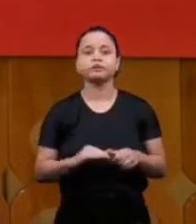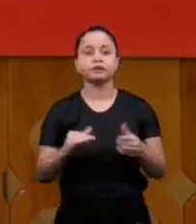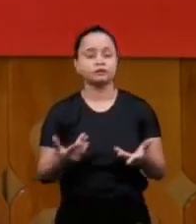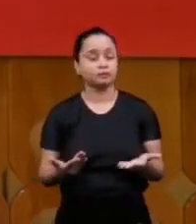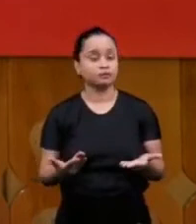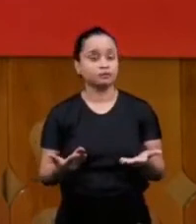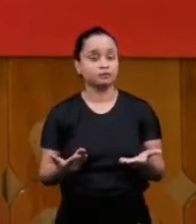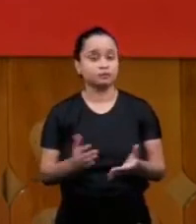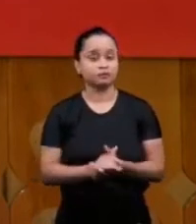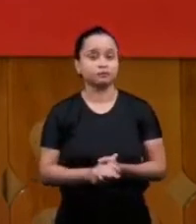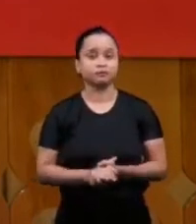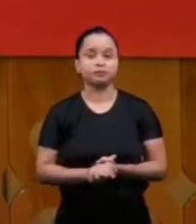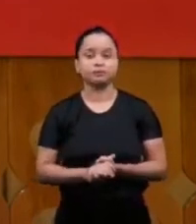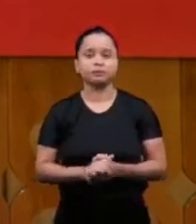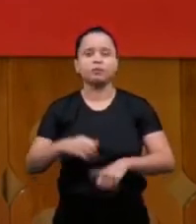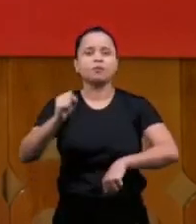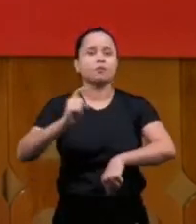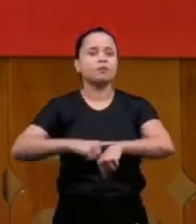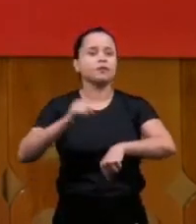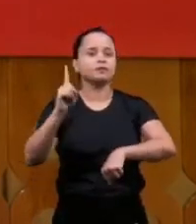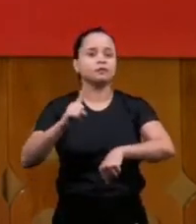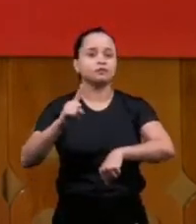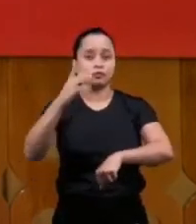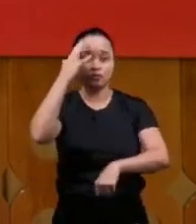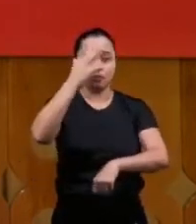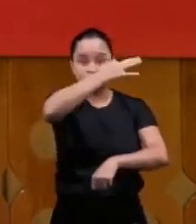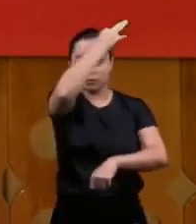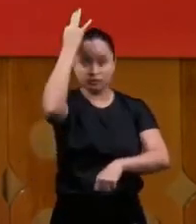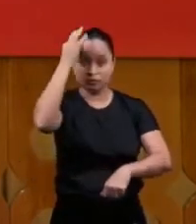and when the Holy Spirit calls you